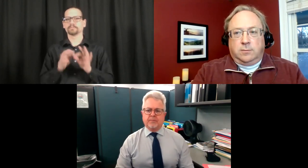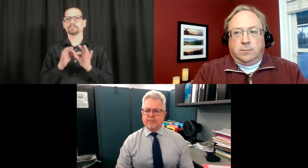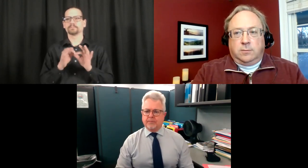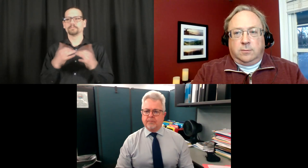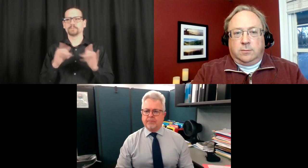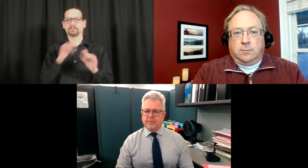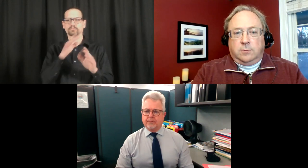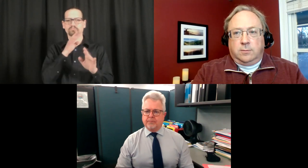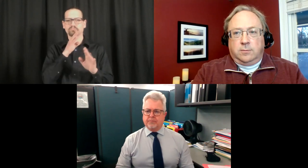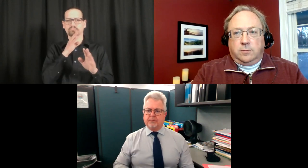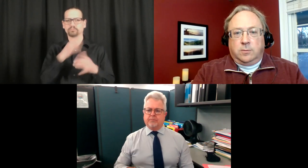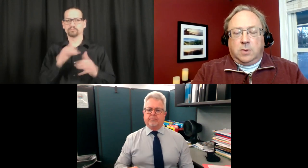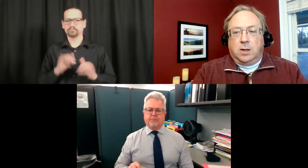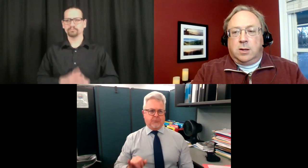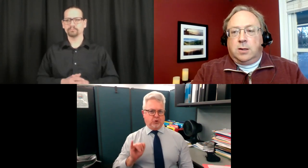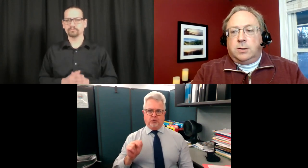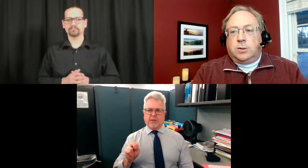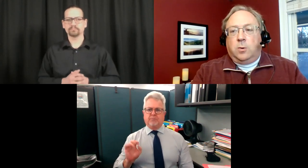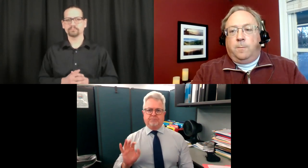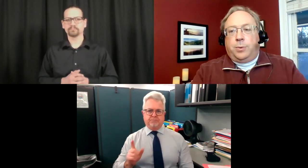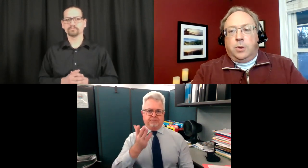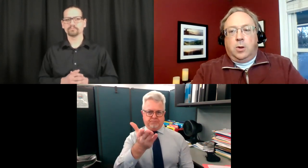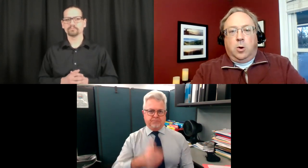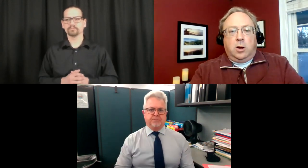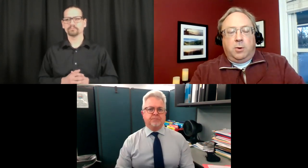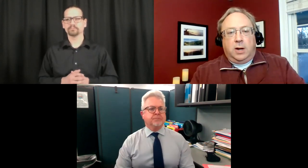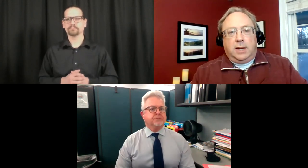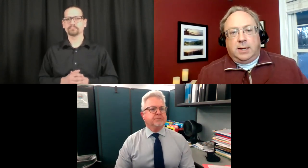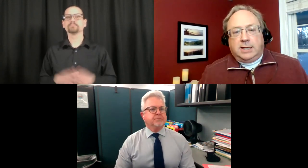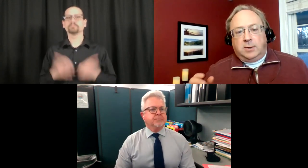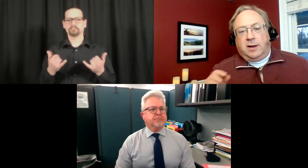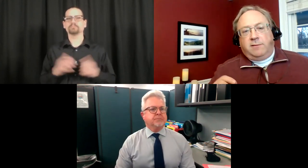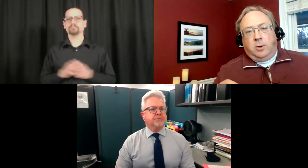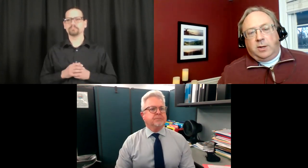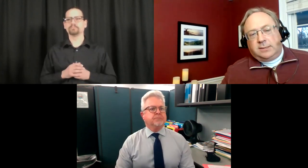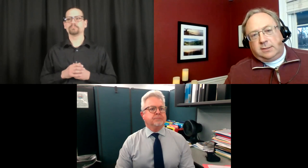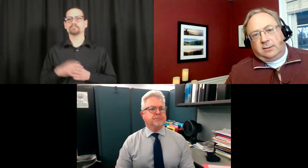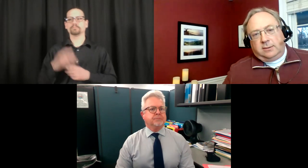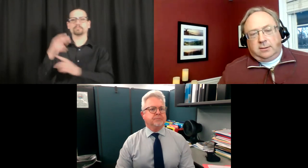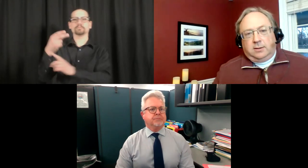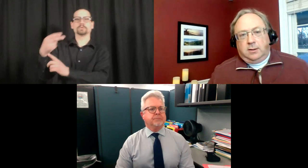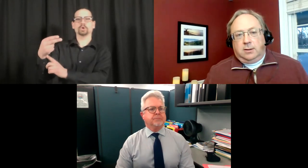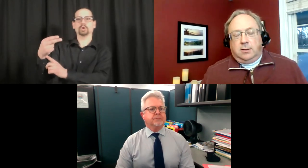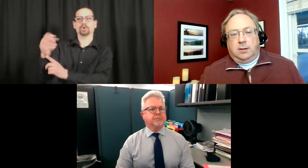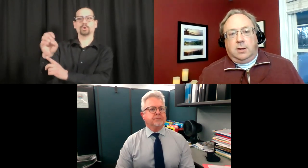we want to know more about it. So herd immunity is when enough humans